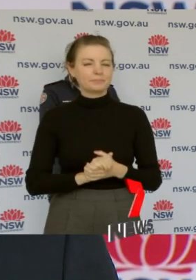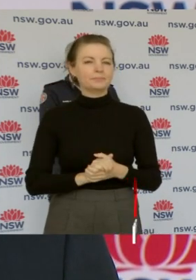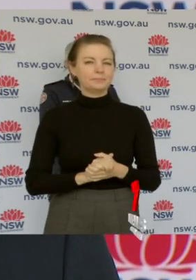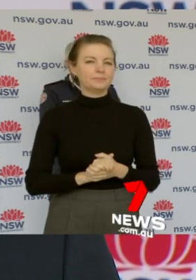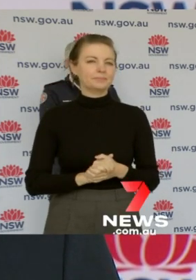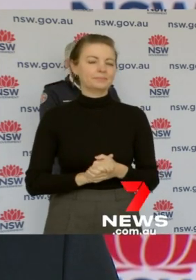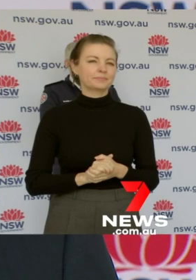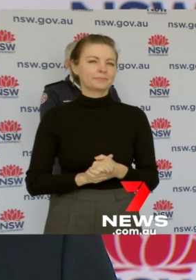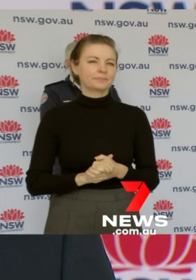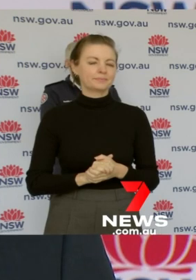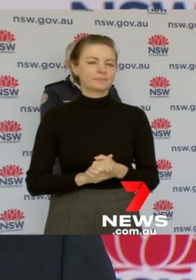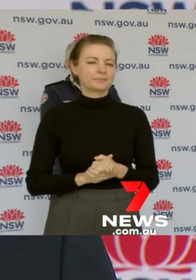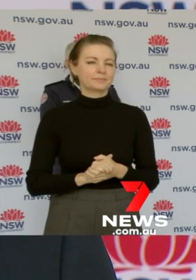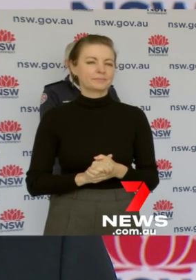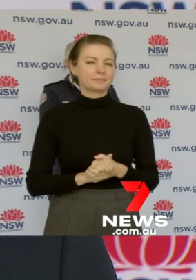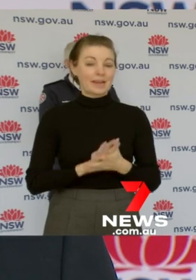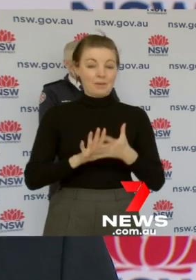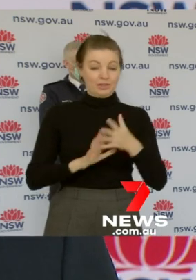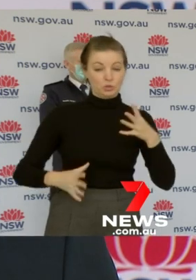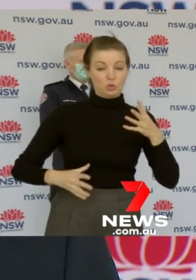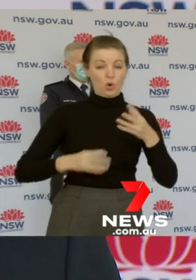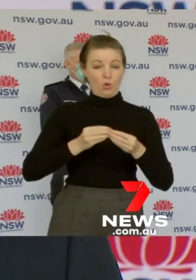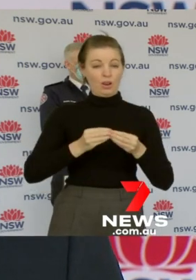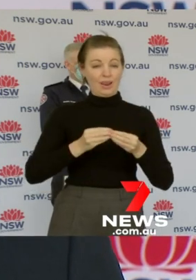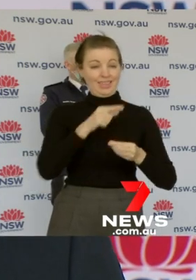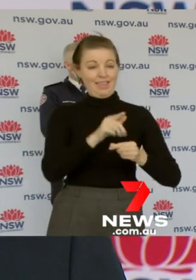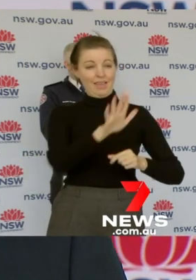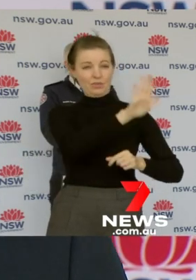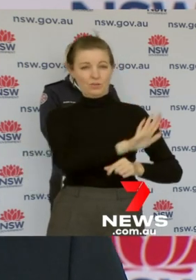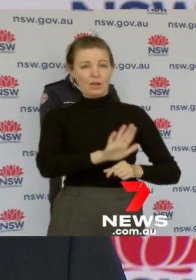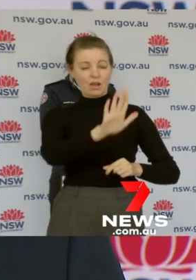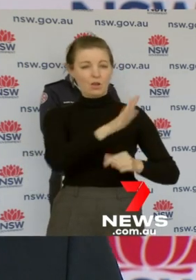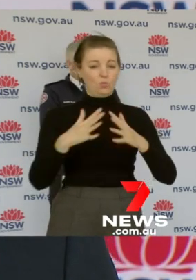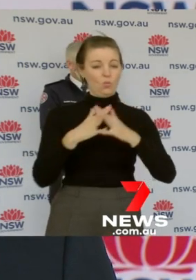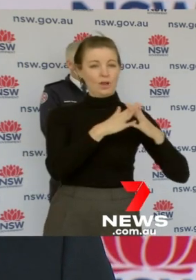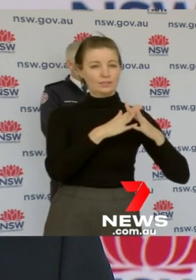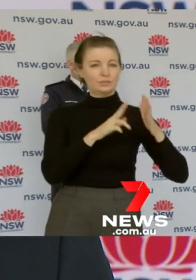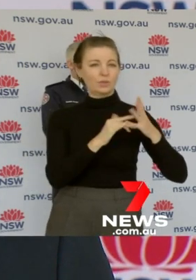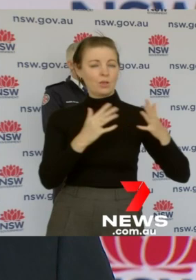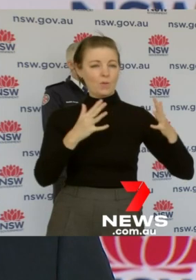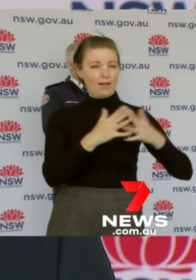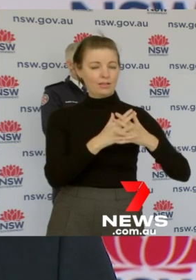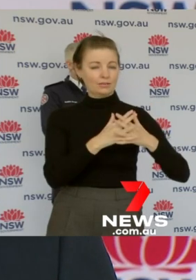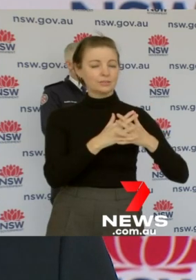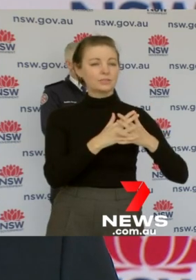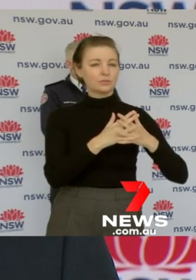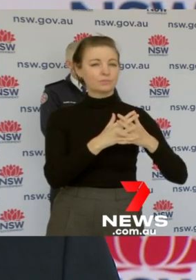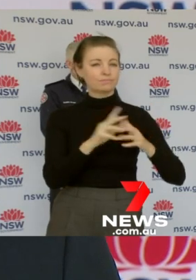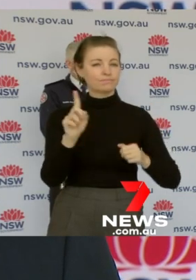and this brings the total cases in that western New South Wales area to